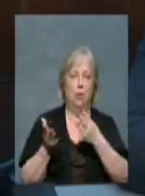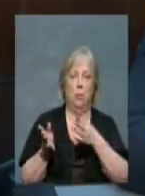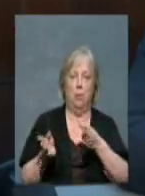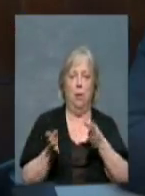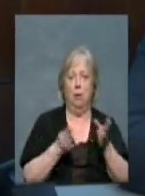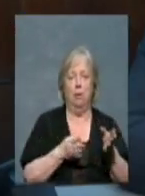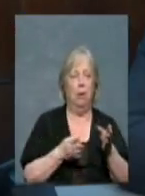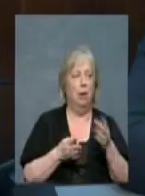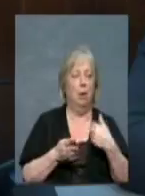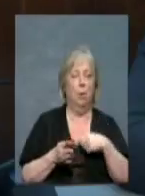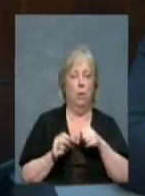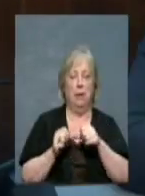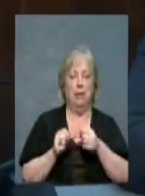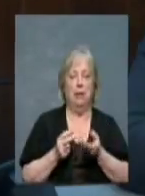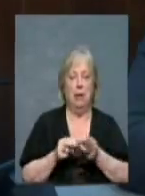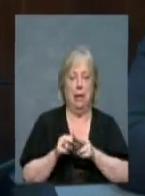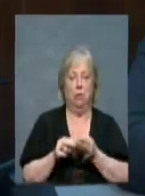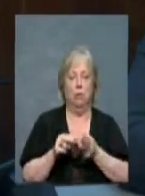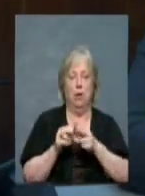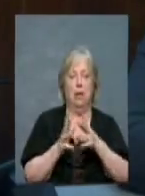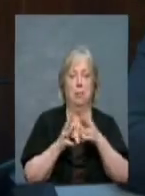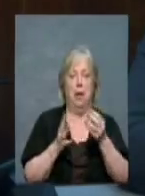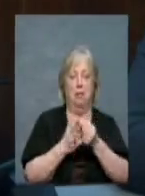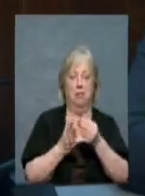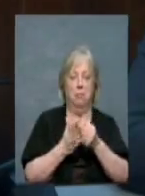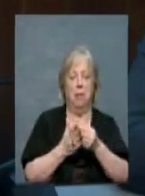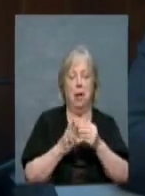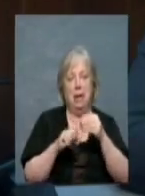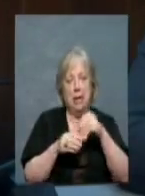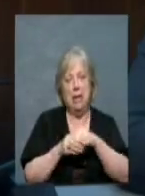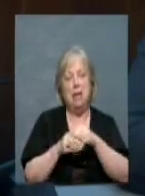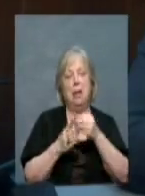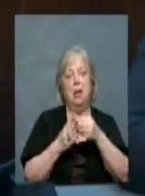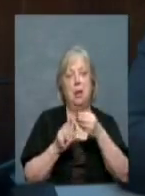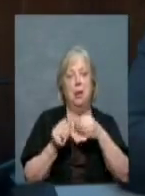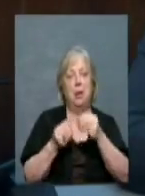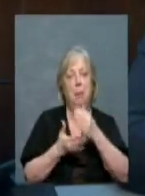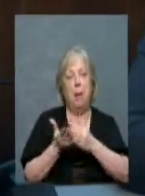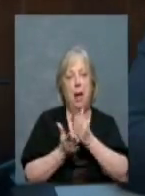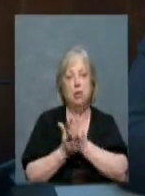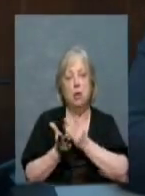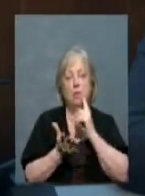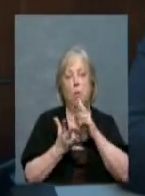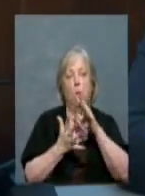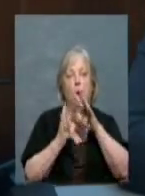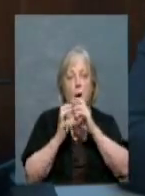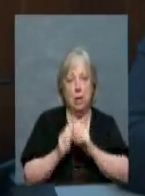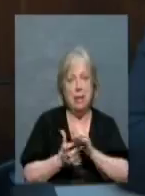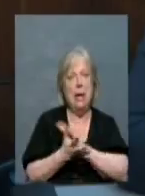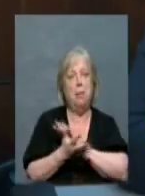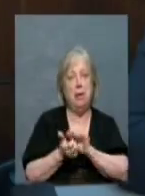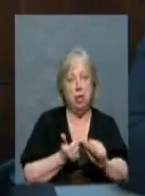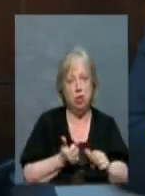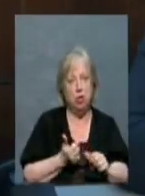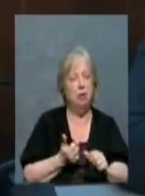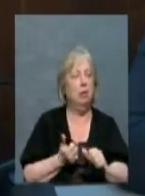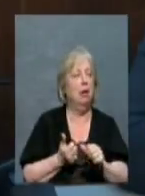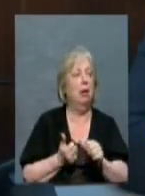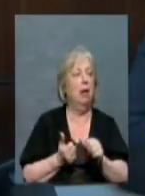have continually increased the amount of money that we've put in the budget for demolition. And, you know, the